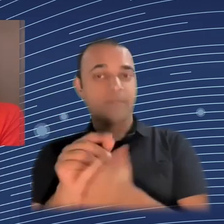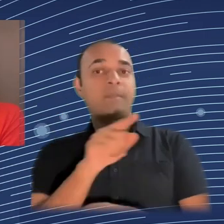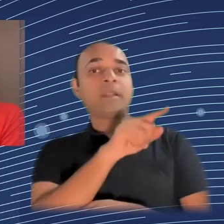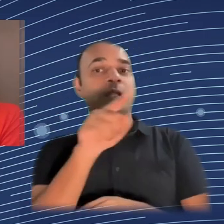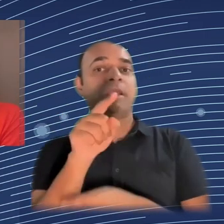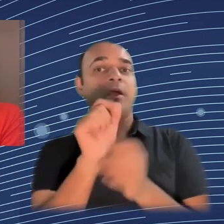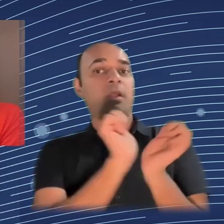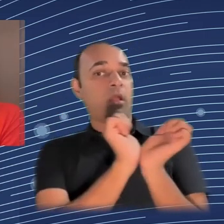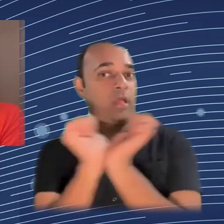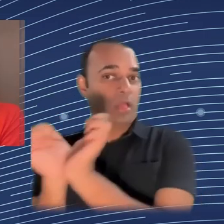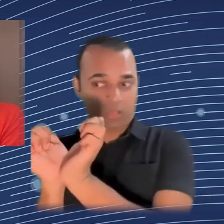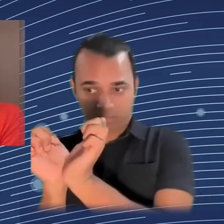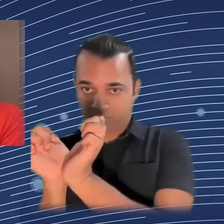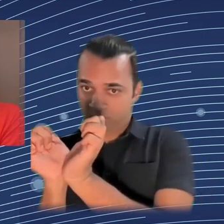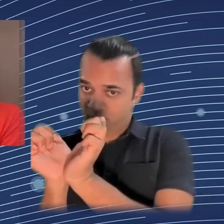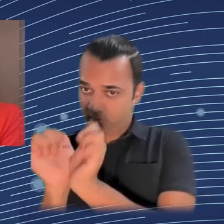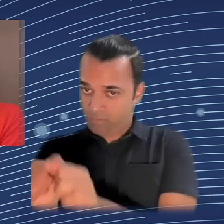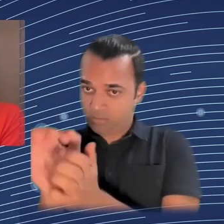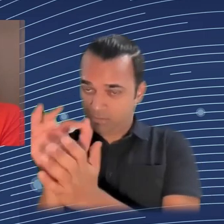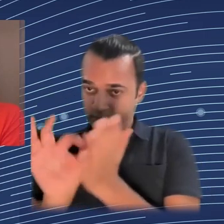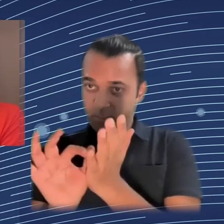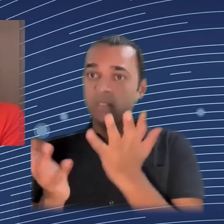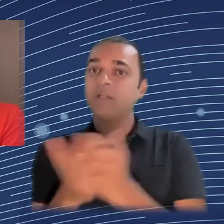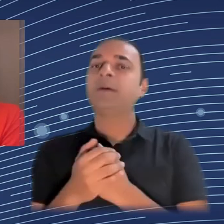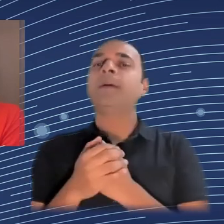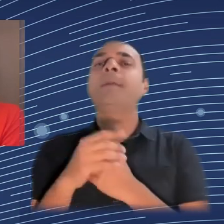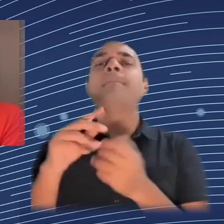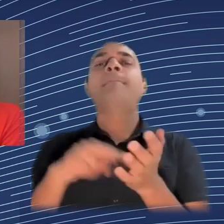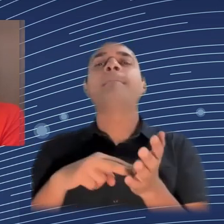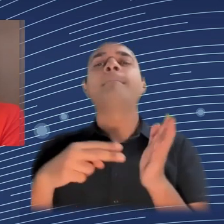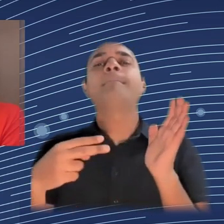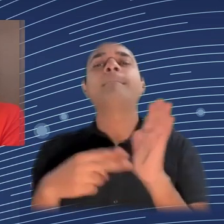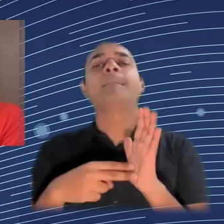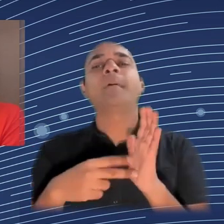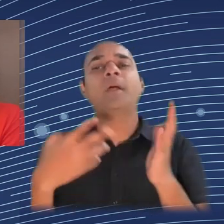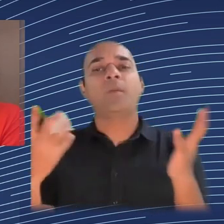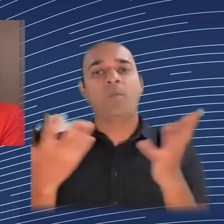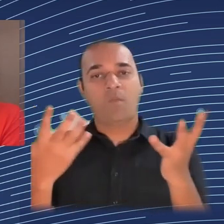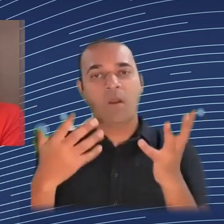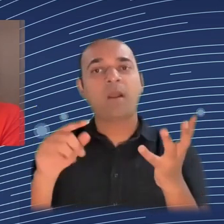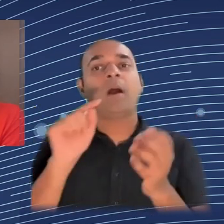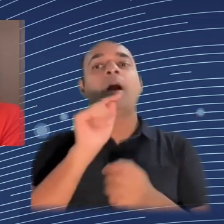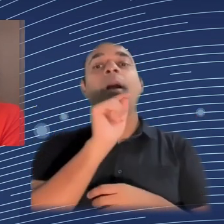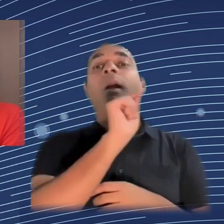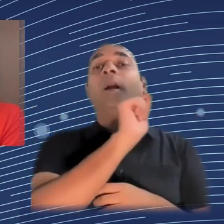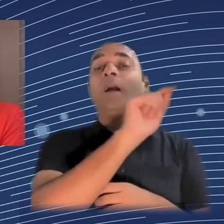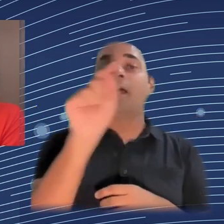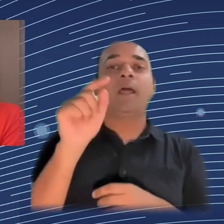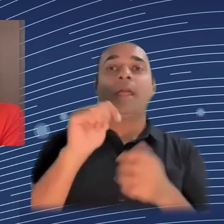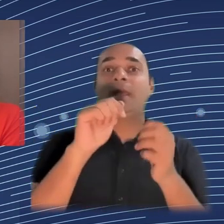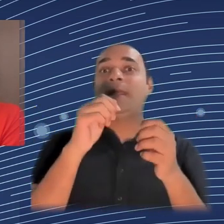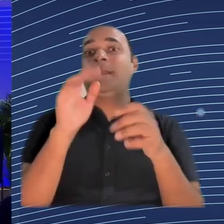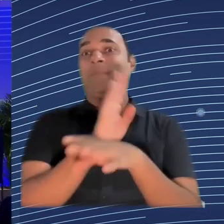to TUC and Business Europe. Ravit, please. Okay. Here's how I'm understanding this question. Sometimes a company will buy an AI product,